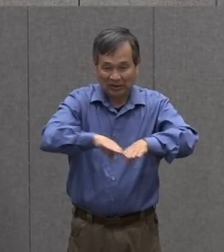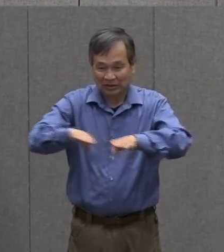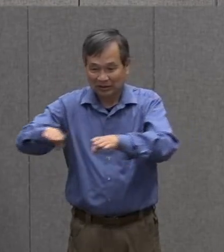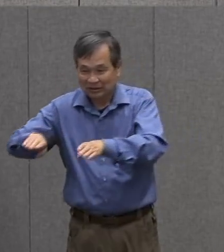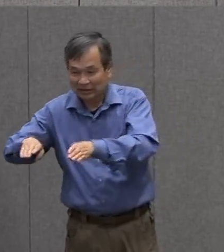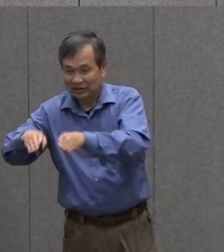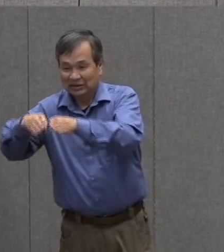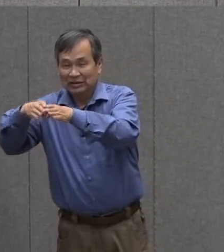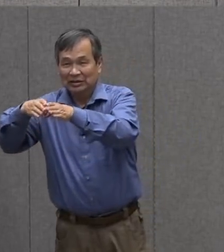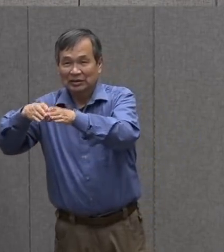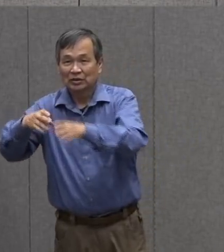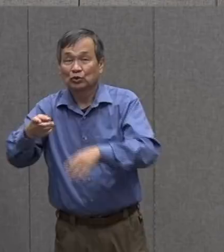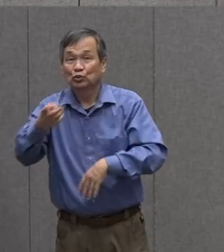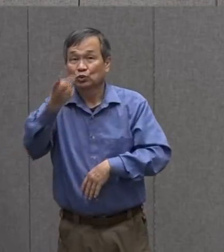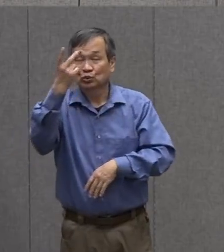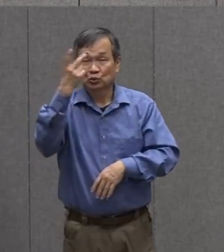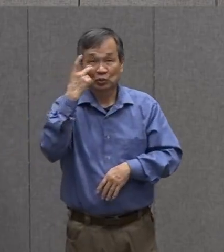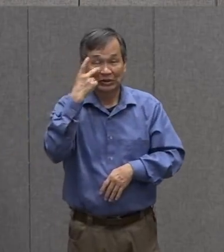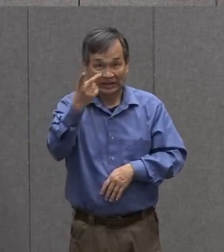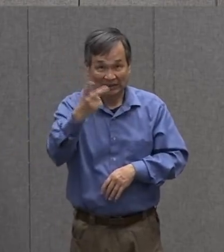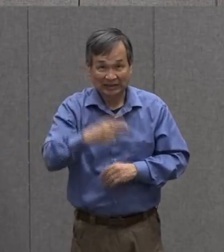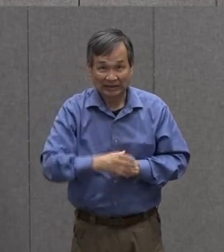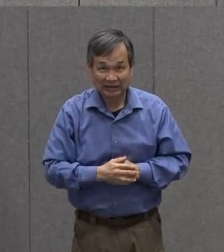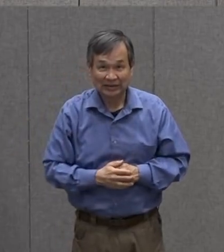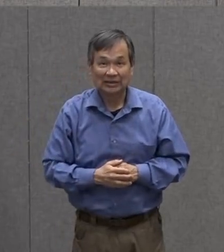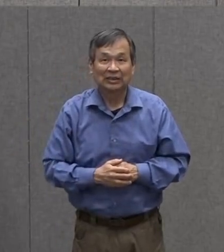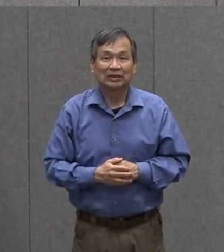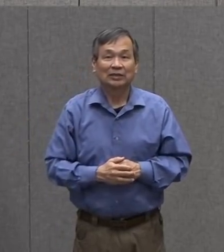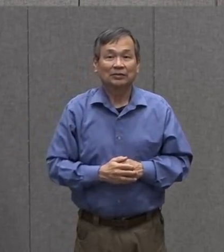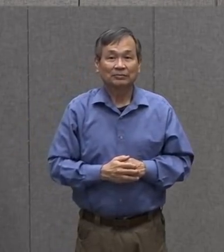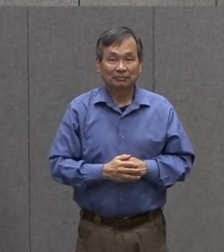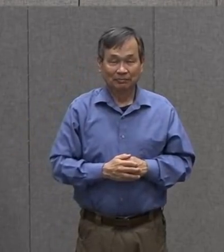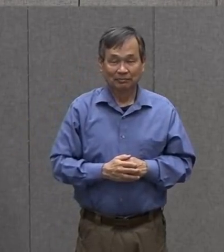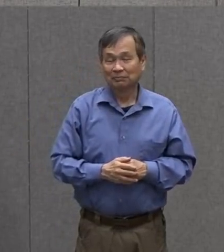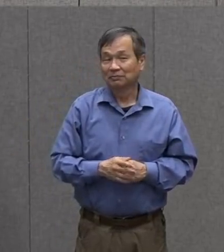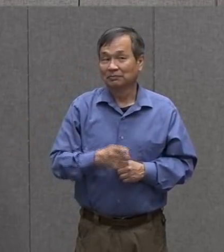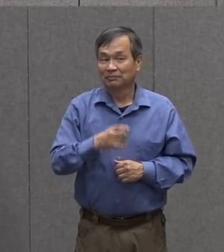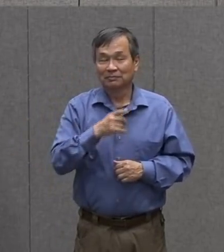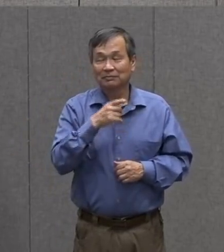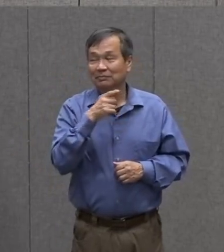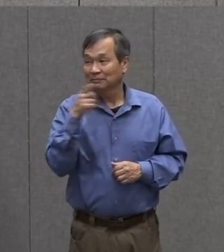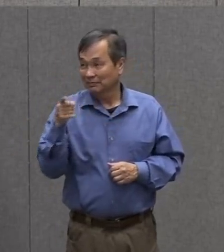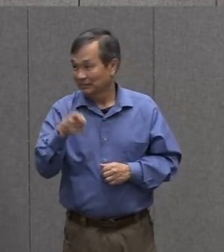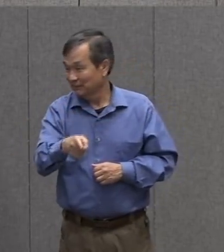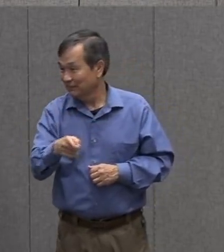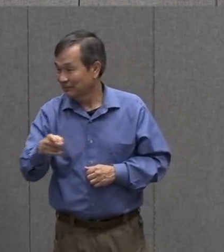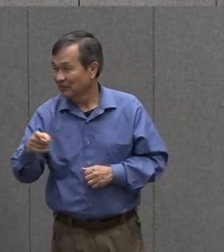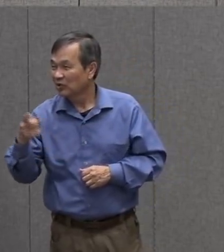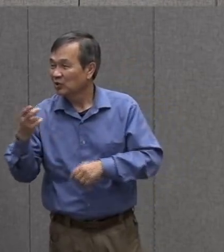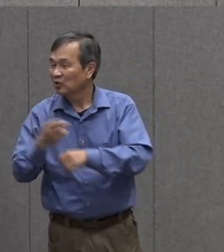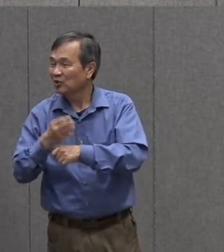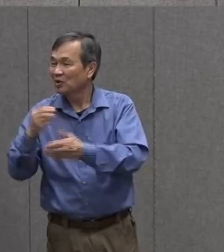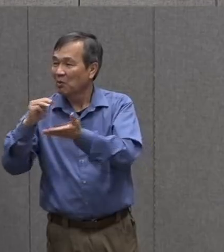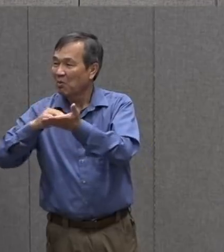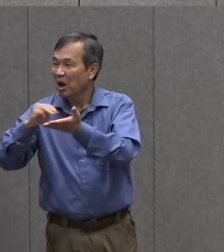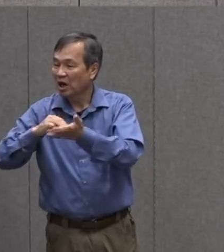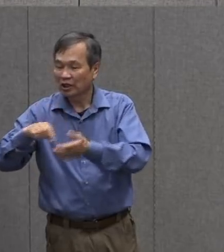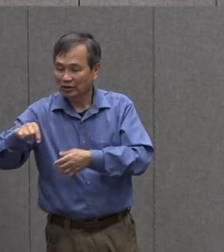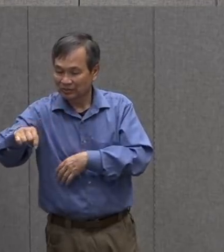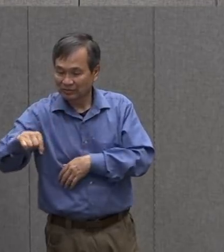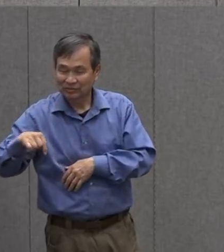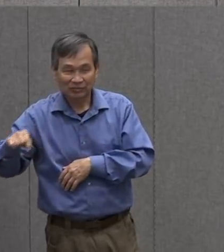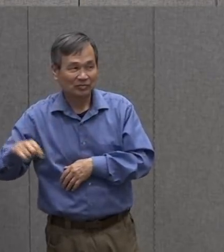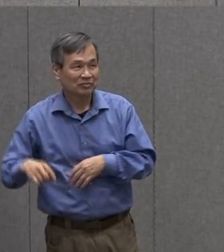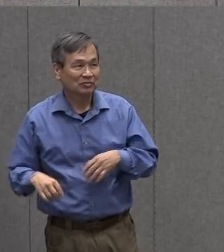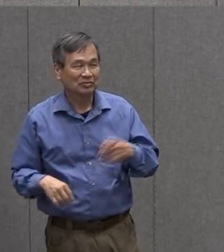oh i see she's marking them with a marker i love this idea miss roxanne it's hard to